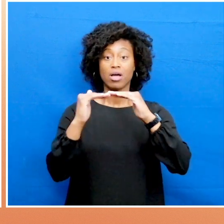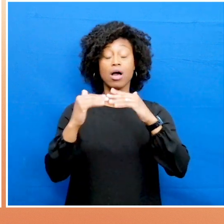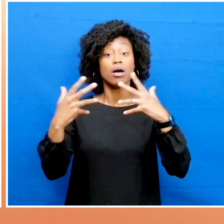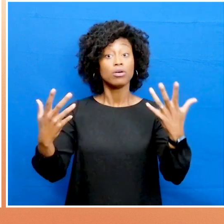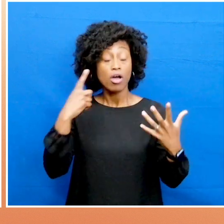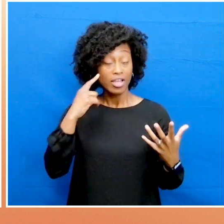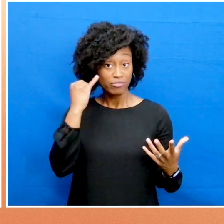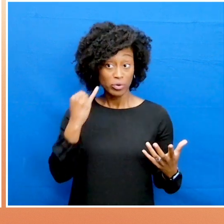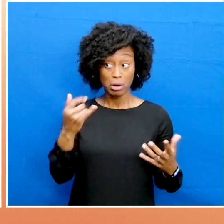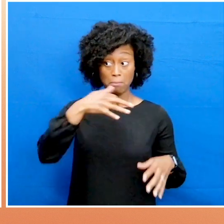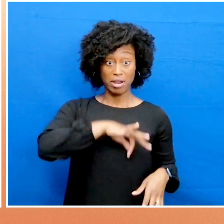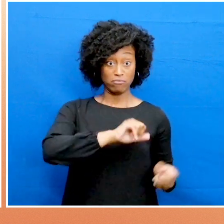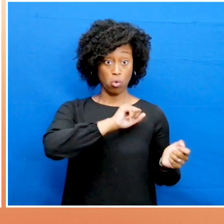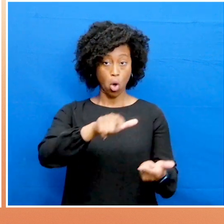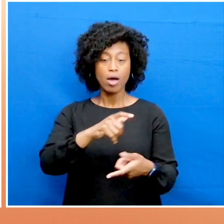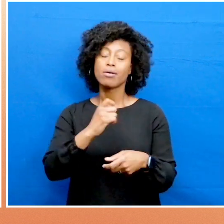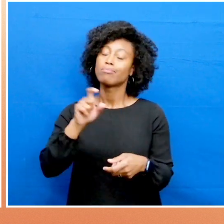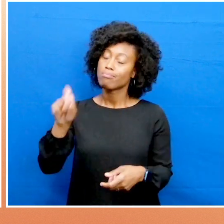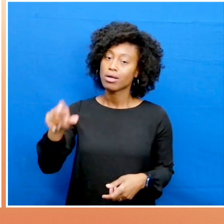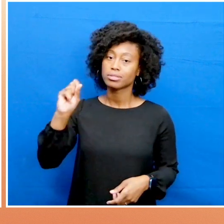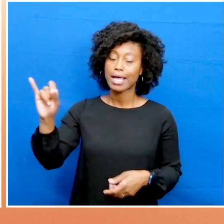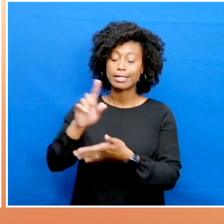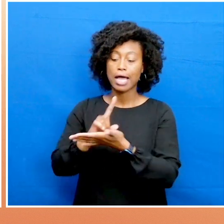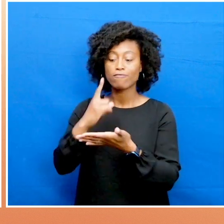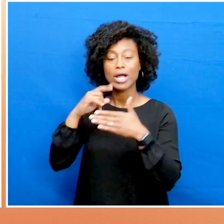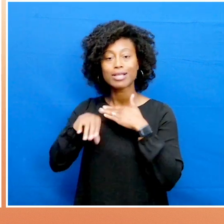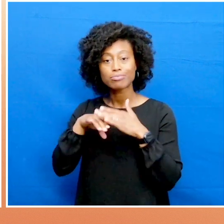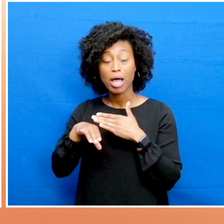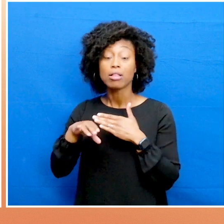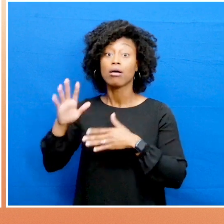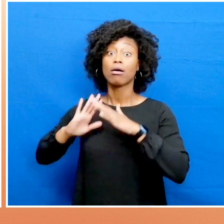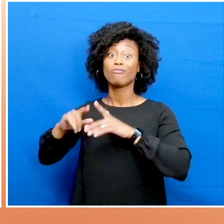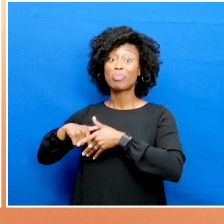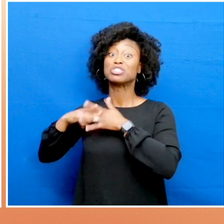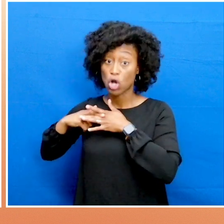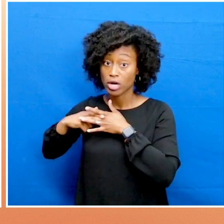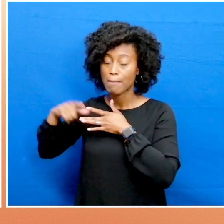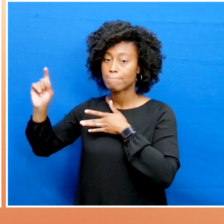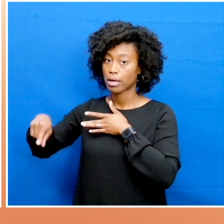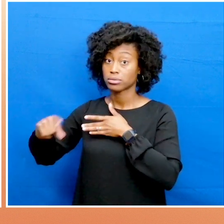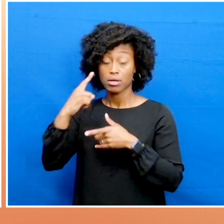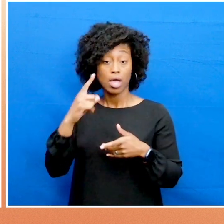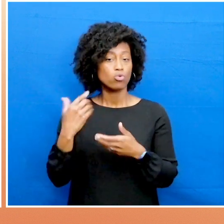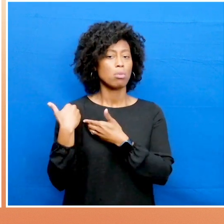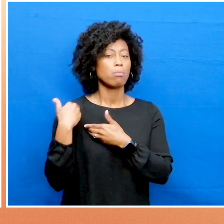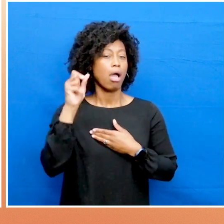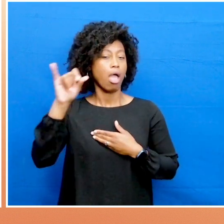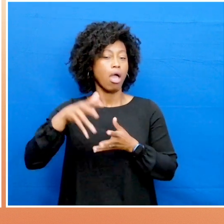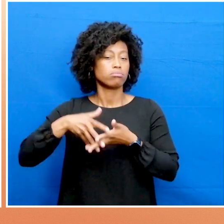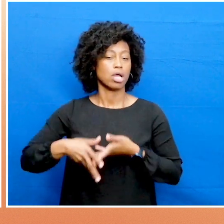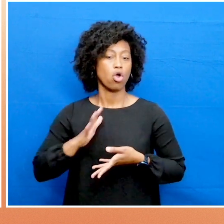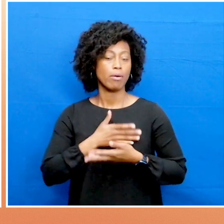AI must be designed to be accessible and inclusive from the start. This commitment to responsible AI is deeply embedded in